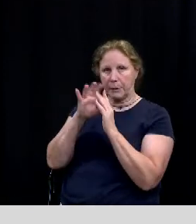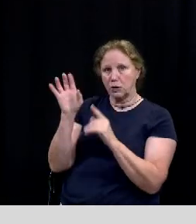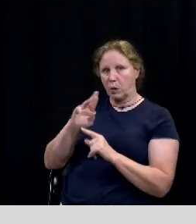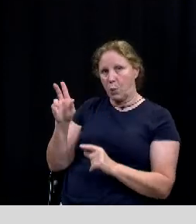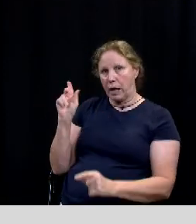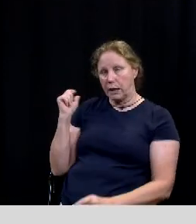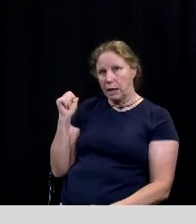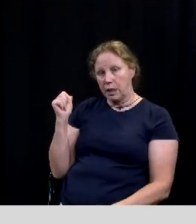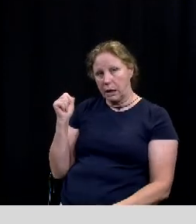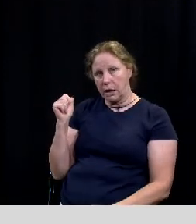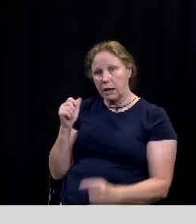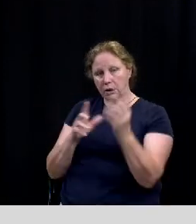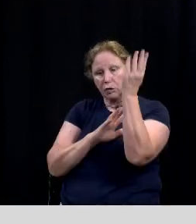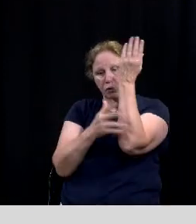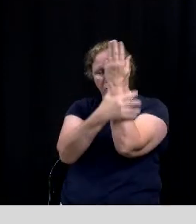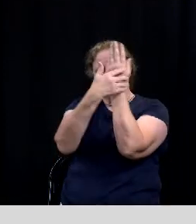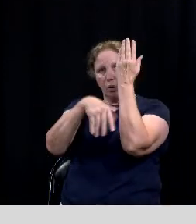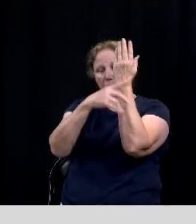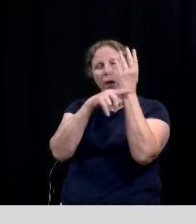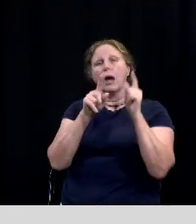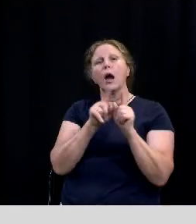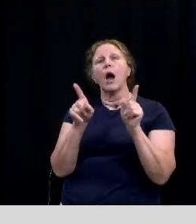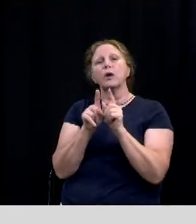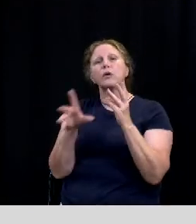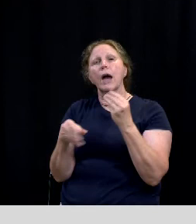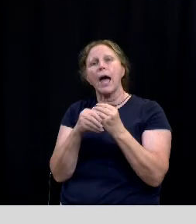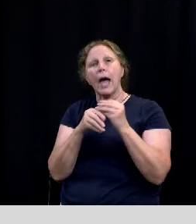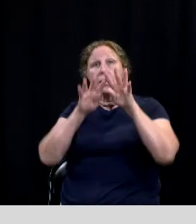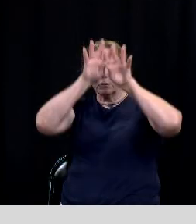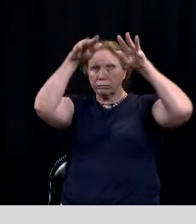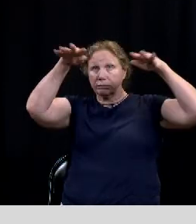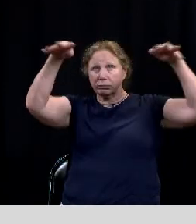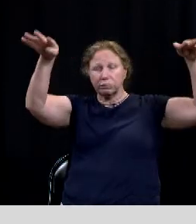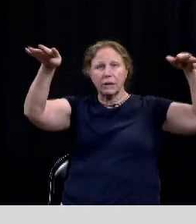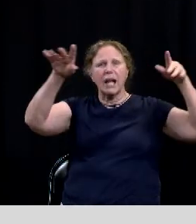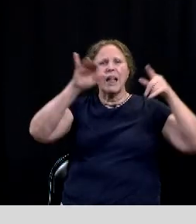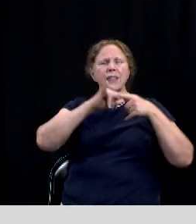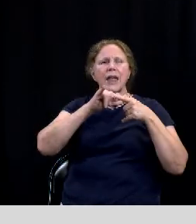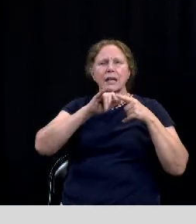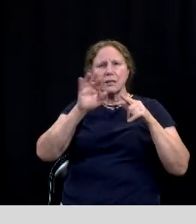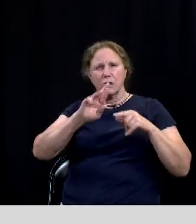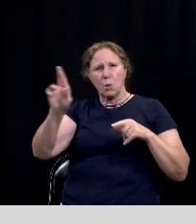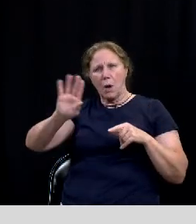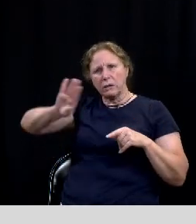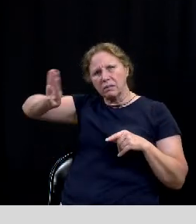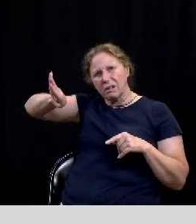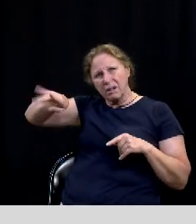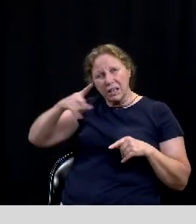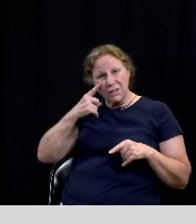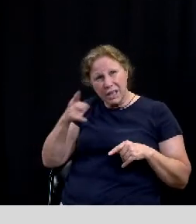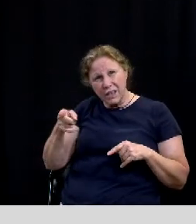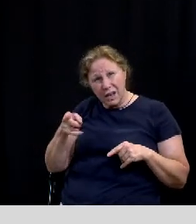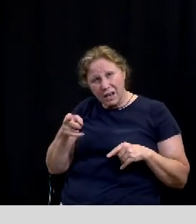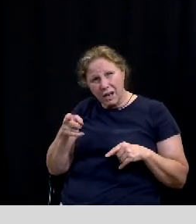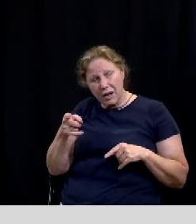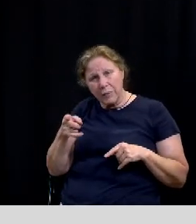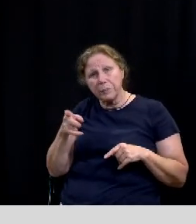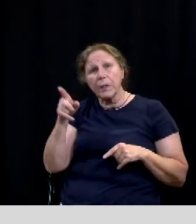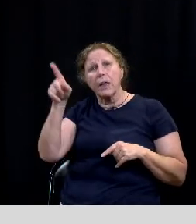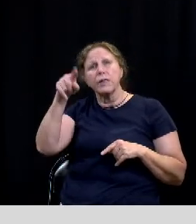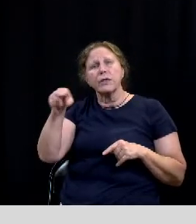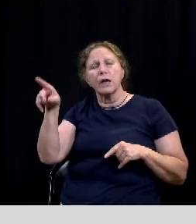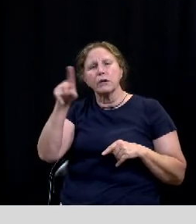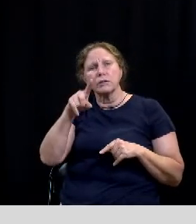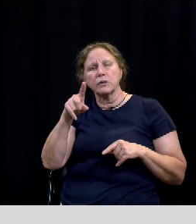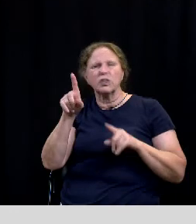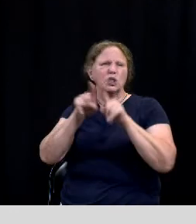of your screen of some trunk lighting we're adding in some canopy spritzers that's the far right picture you see there these are or